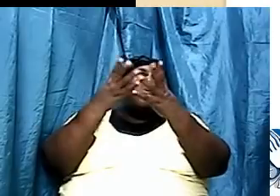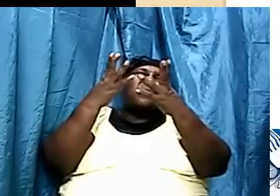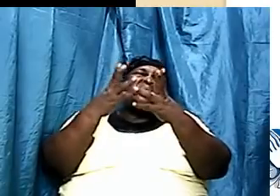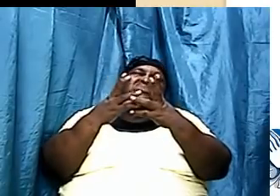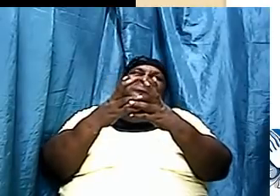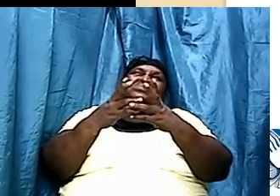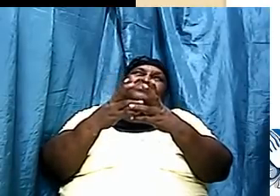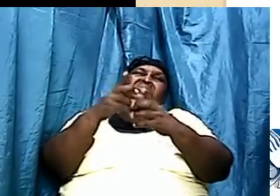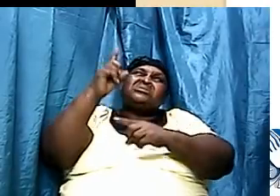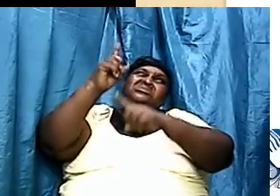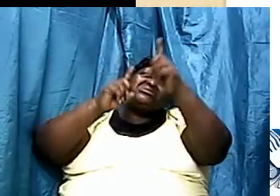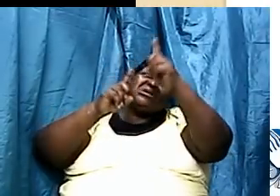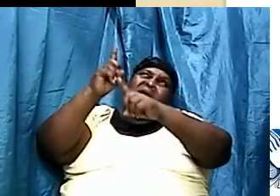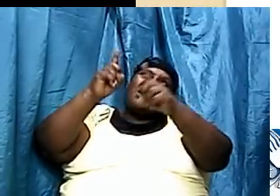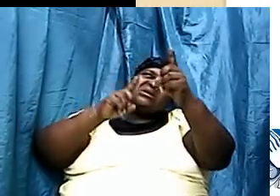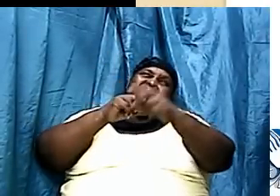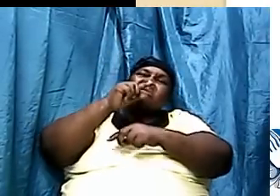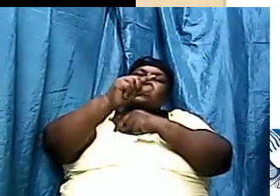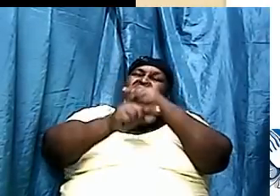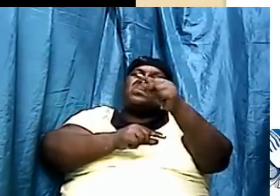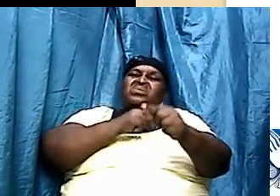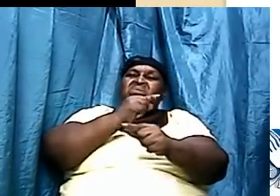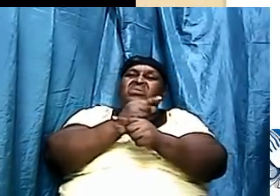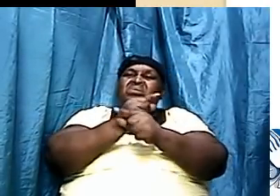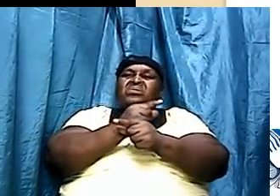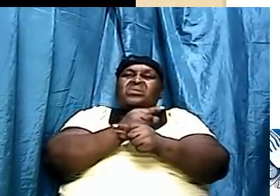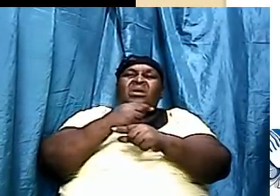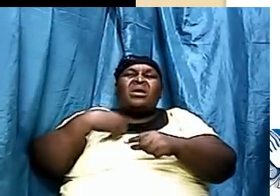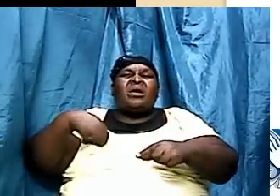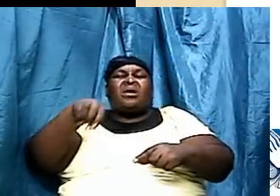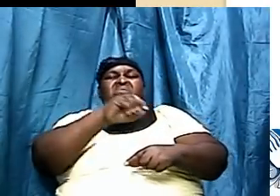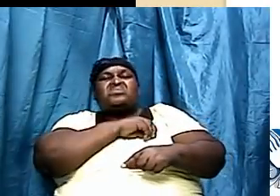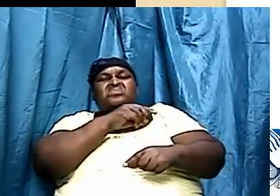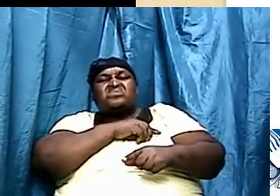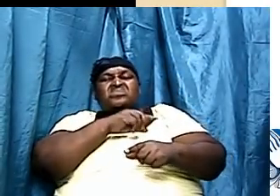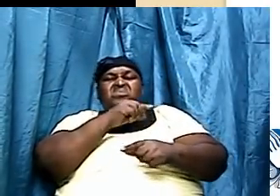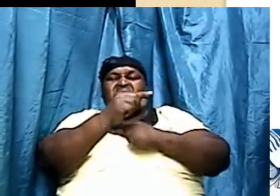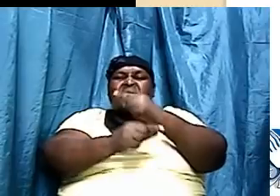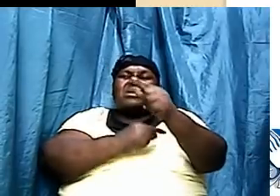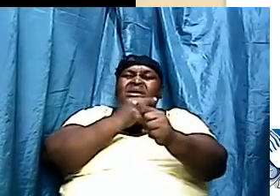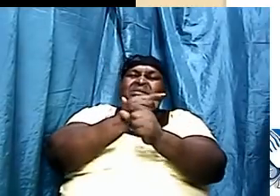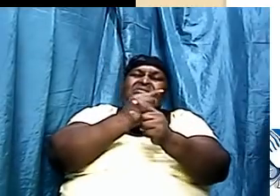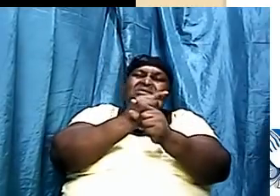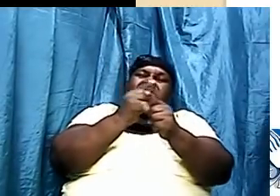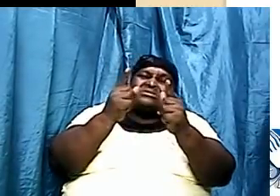even number it and our galaxy is one of the small galaxies according to what they are seeing